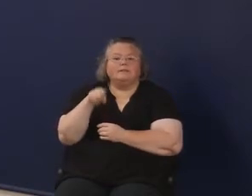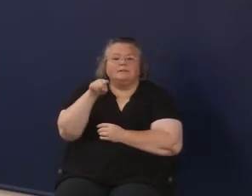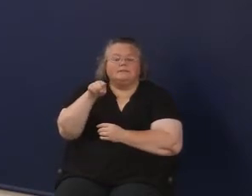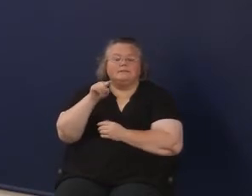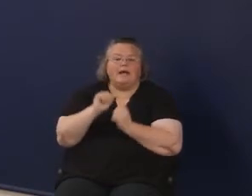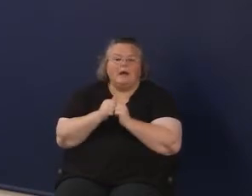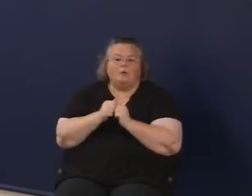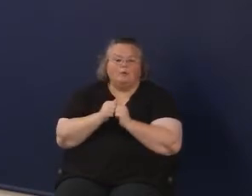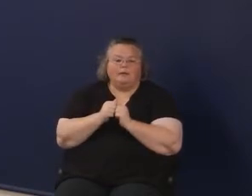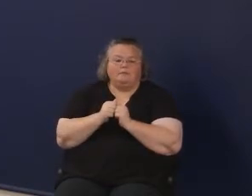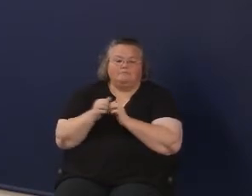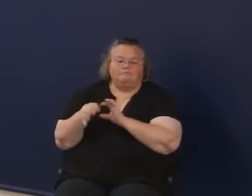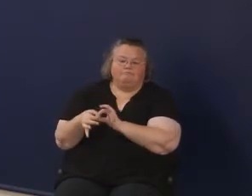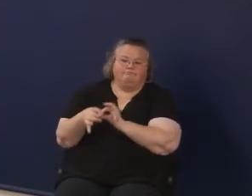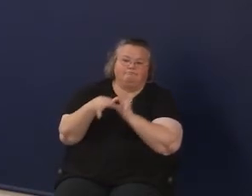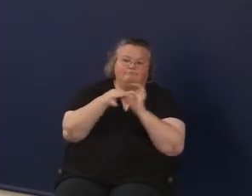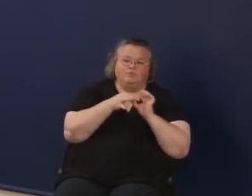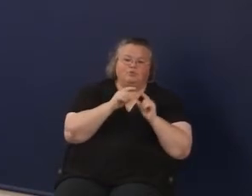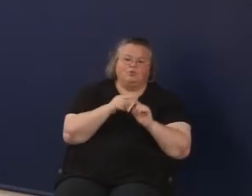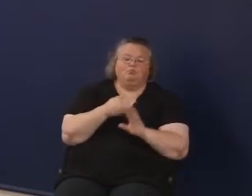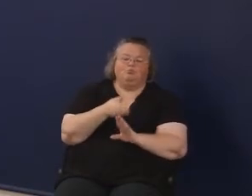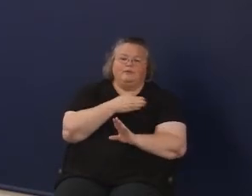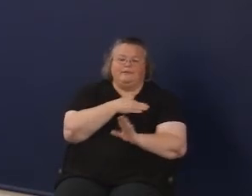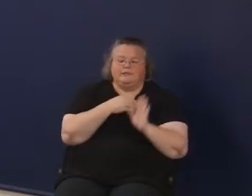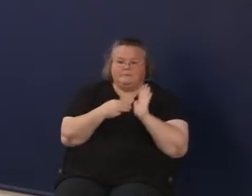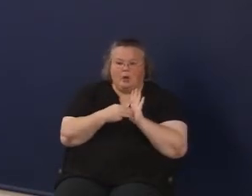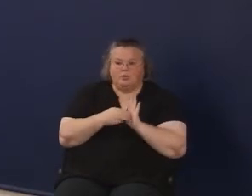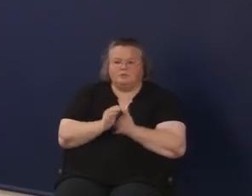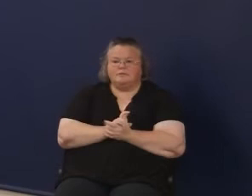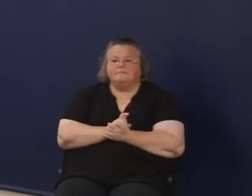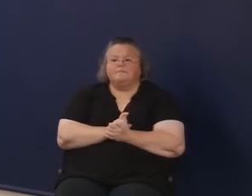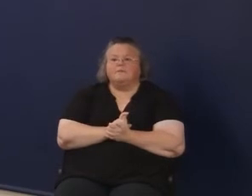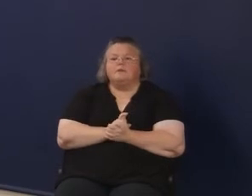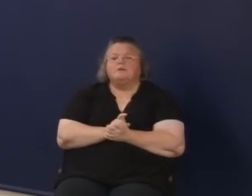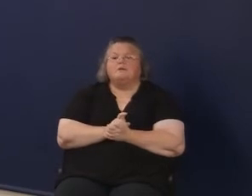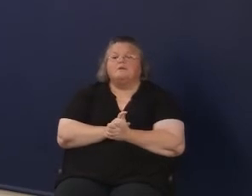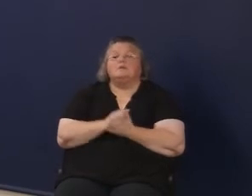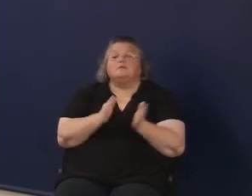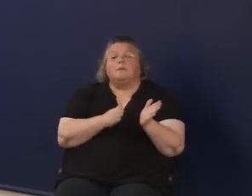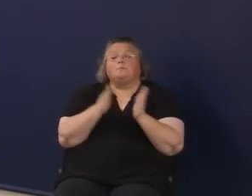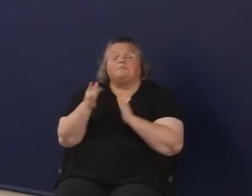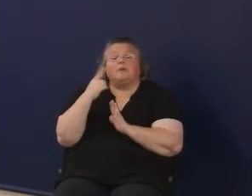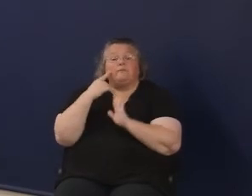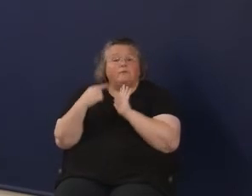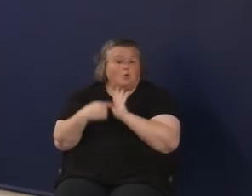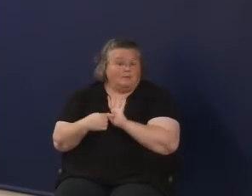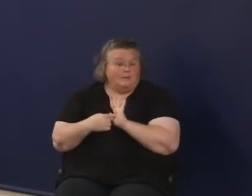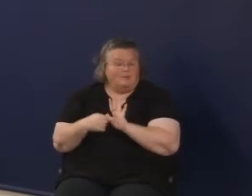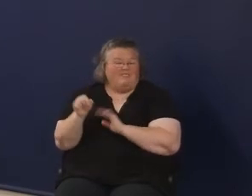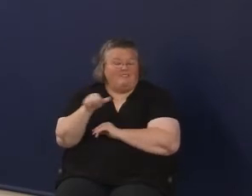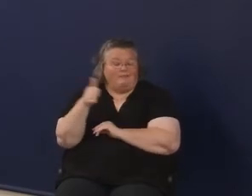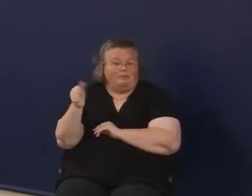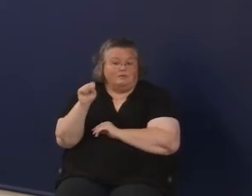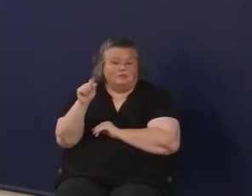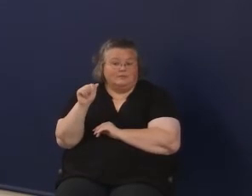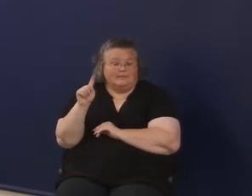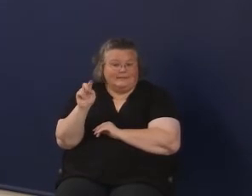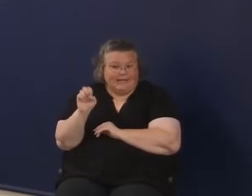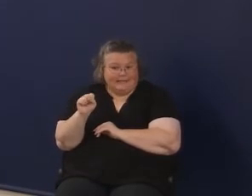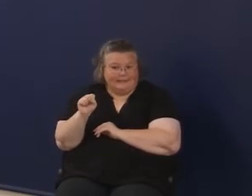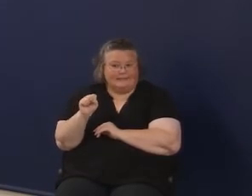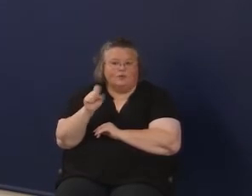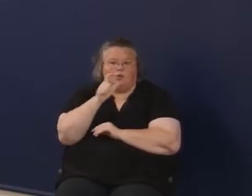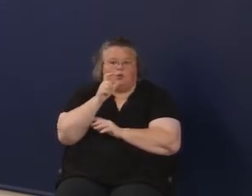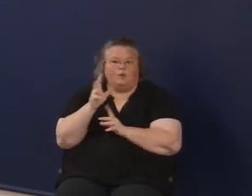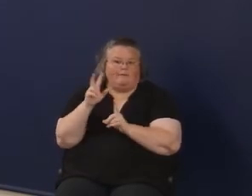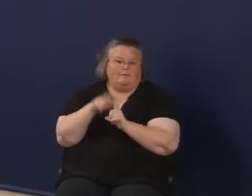the roots into that space. So let's move forward a slide and look at a few states that have been taking that idea to the